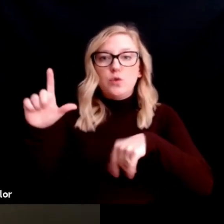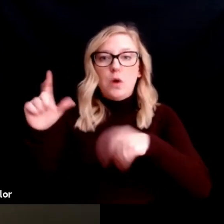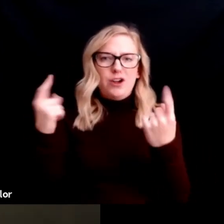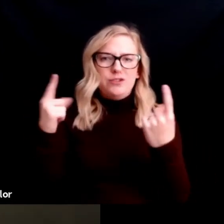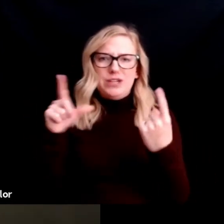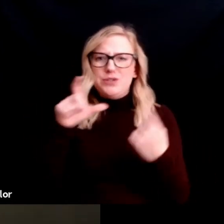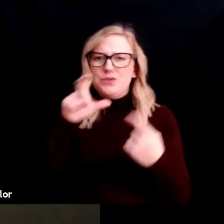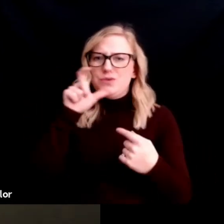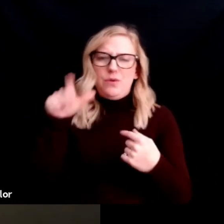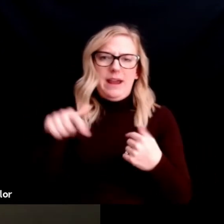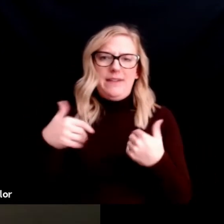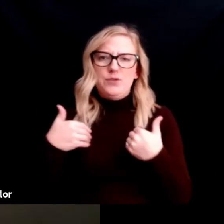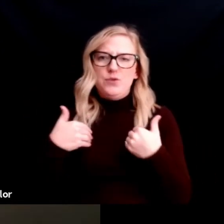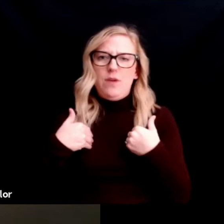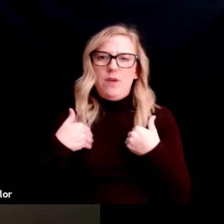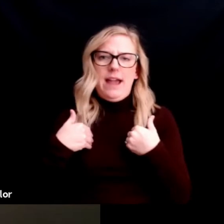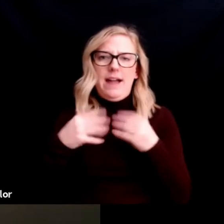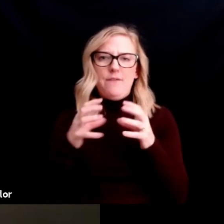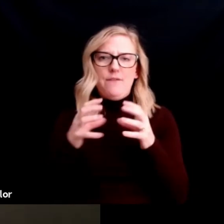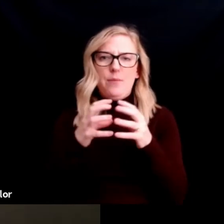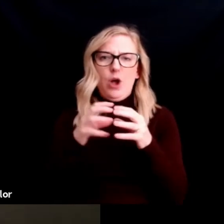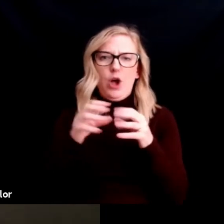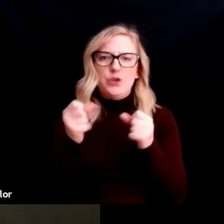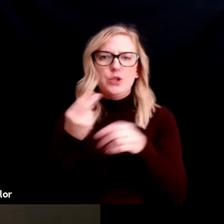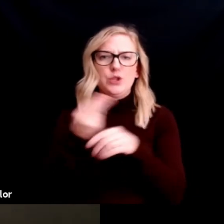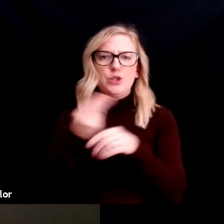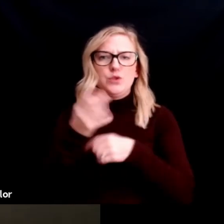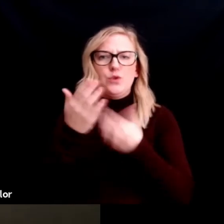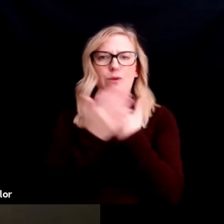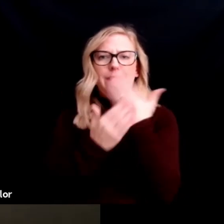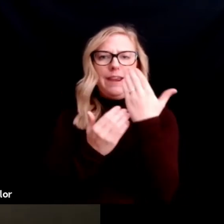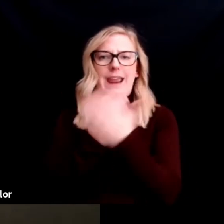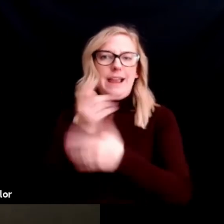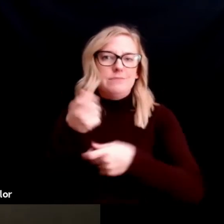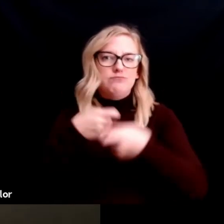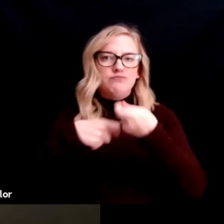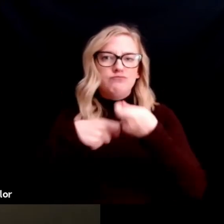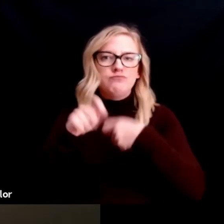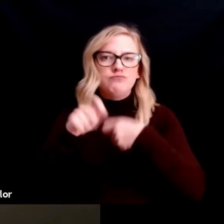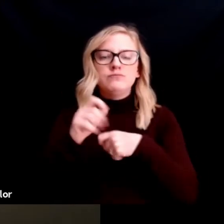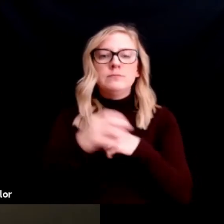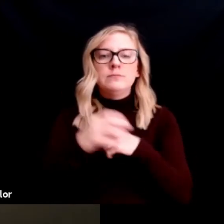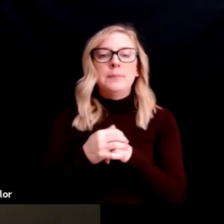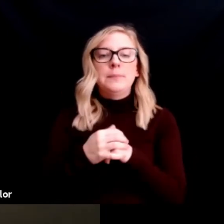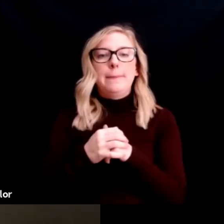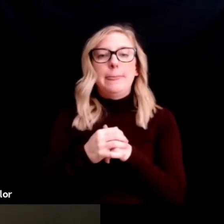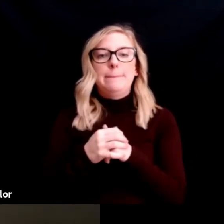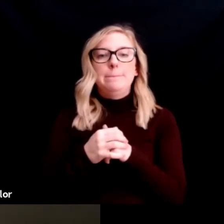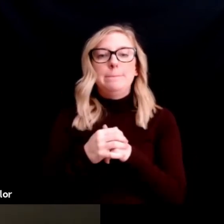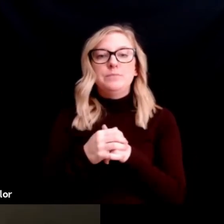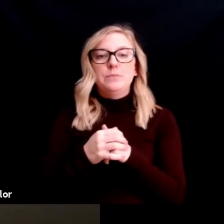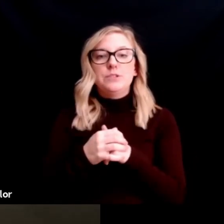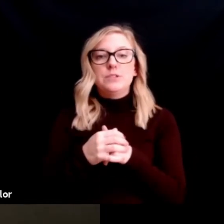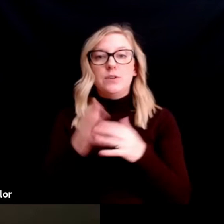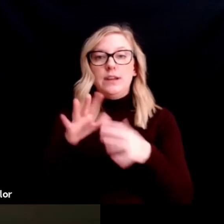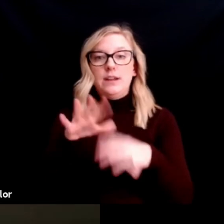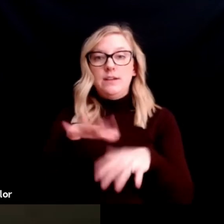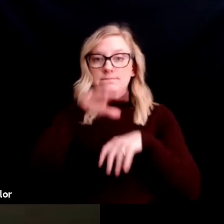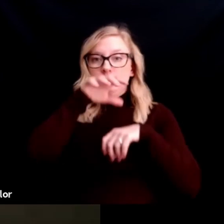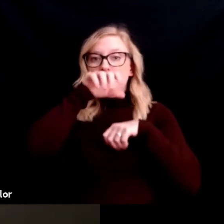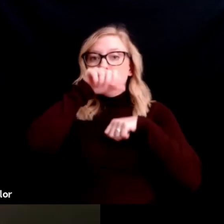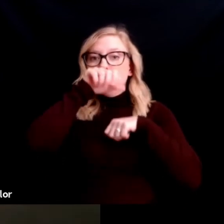with it. You could use your hands. There's lots of other strategies for taking deep breaths. But just taking a deep breath in